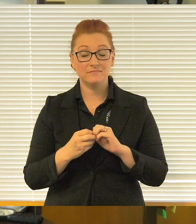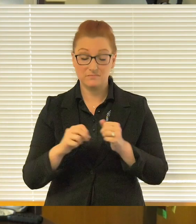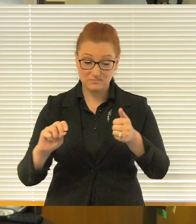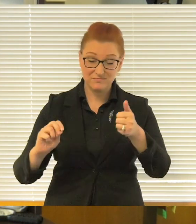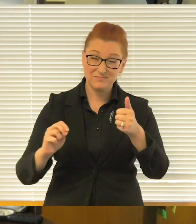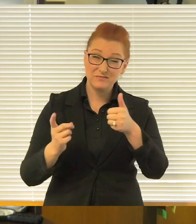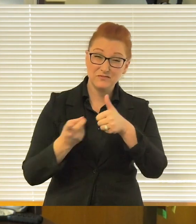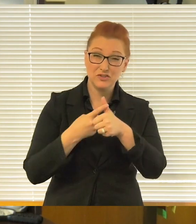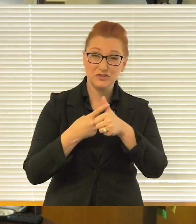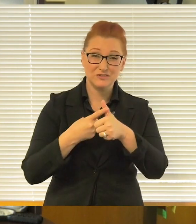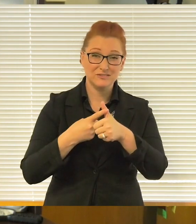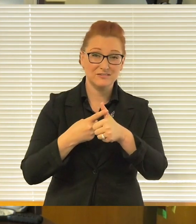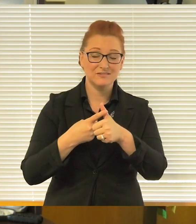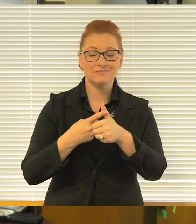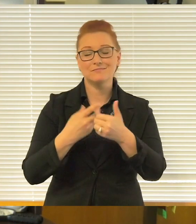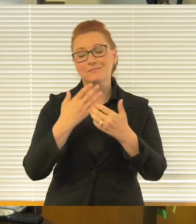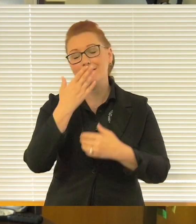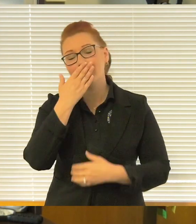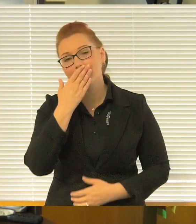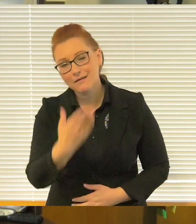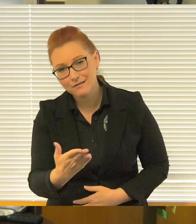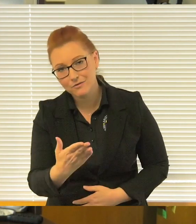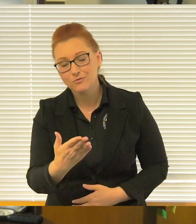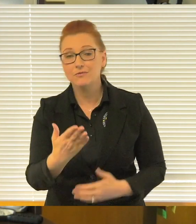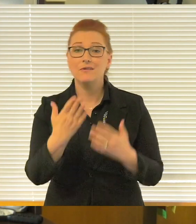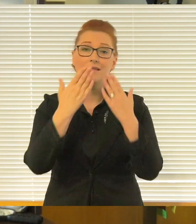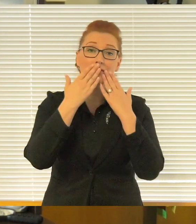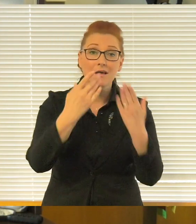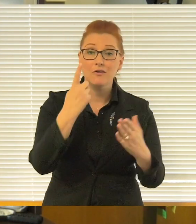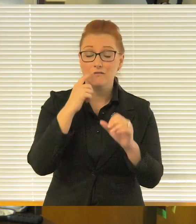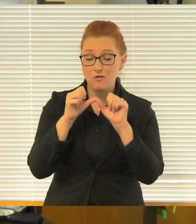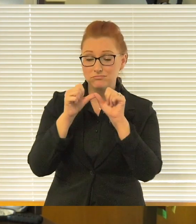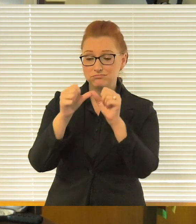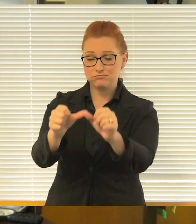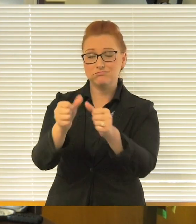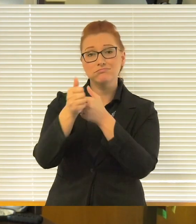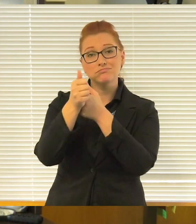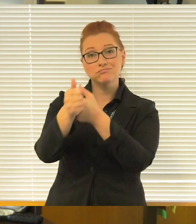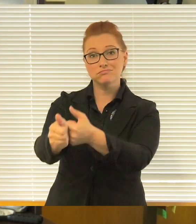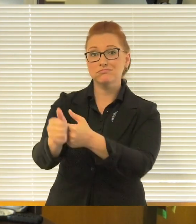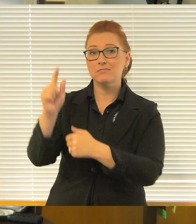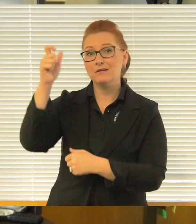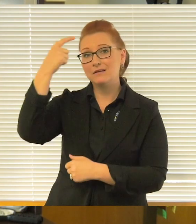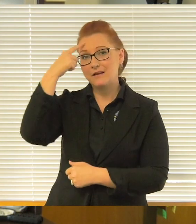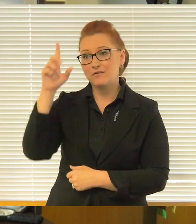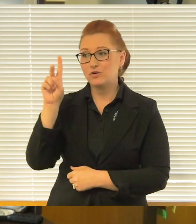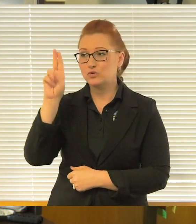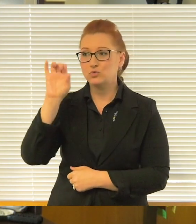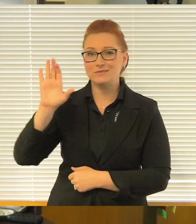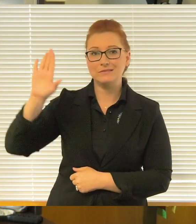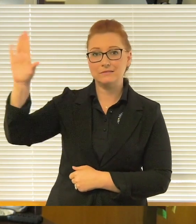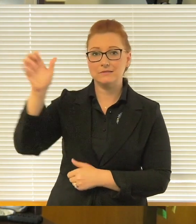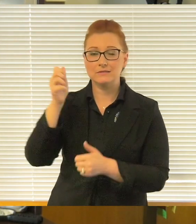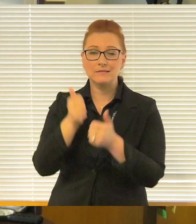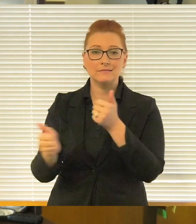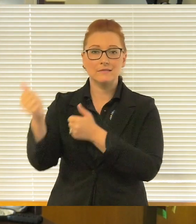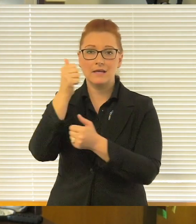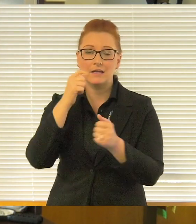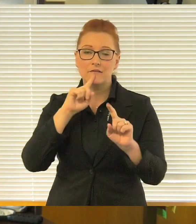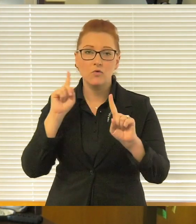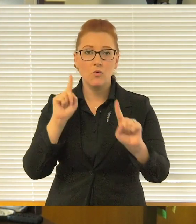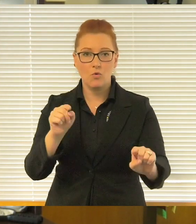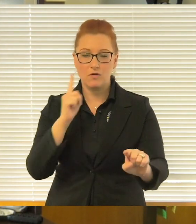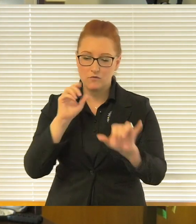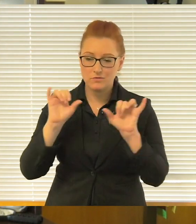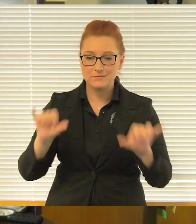and foremost, thank you. Thank you for continuing to obey Governor Ducey's stay-at-home executive order, the